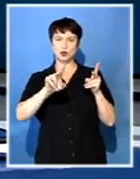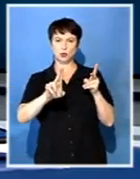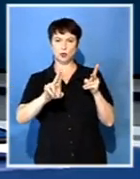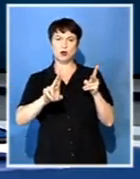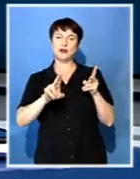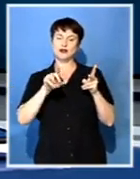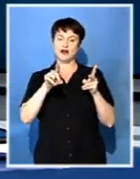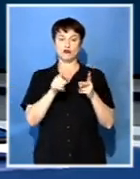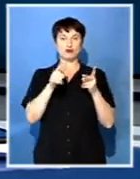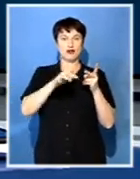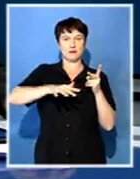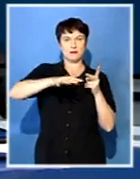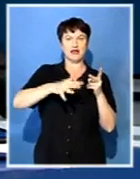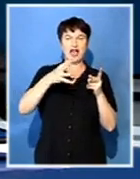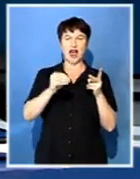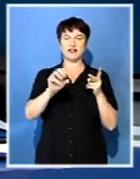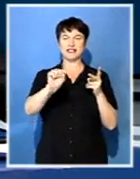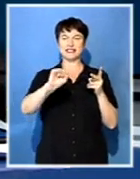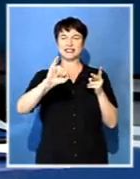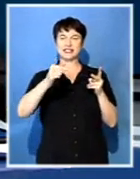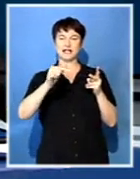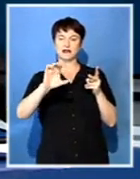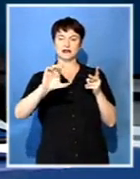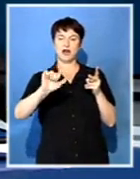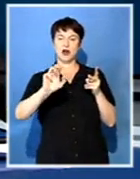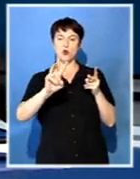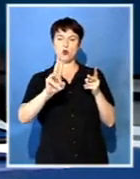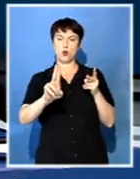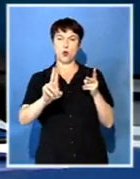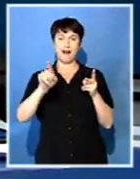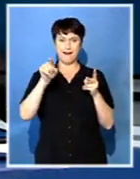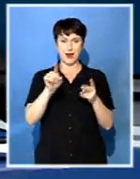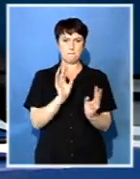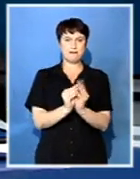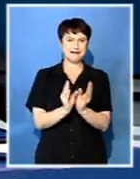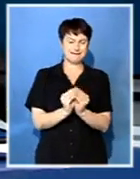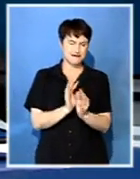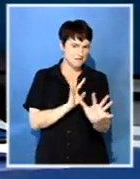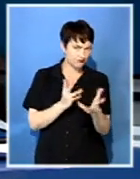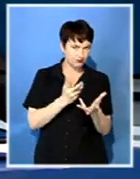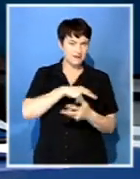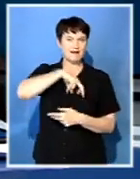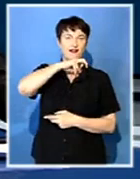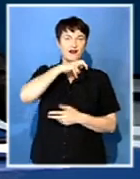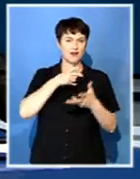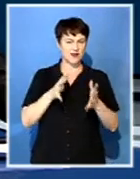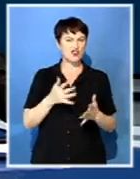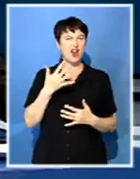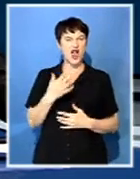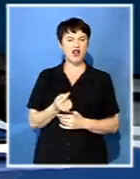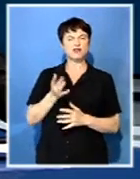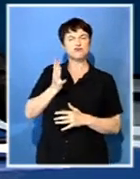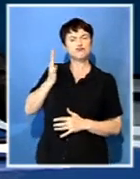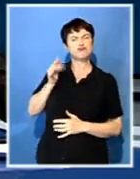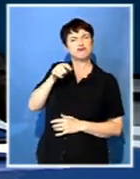King Welonke Sengakua. Here, the ANC president remembered fallen ANC stalwarts by laying wreaths at the graves